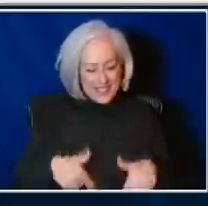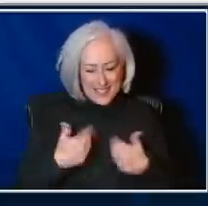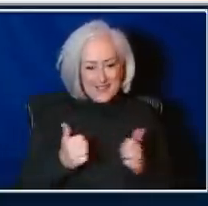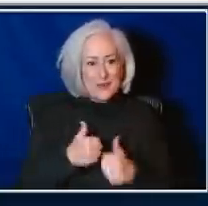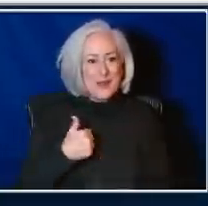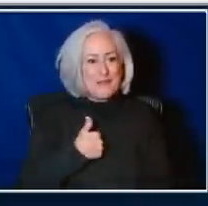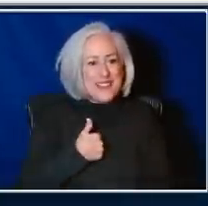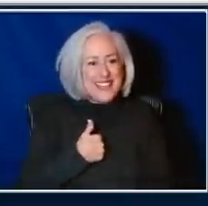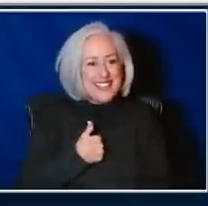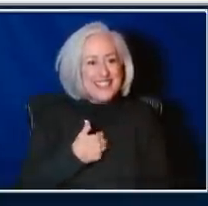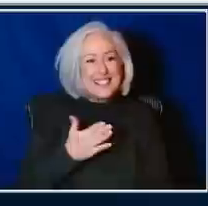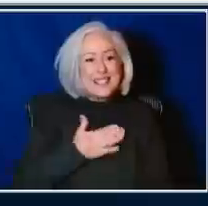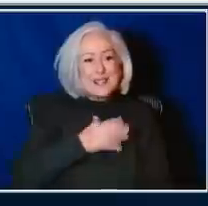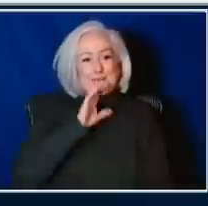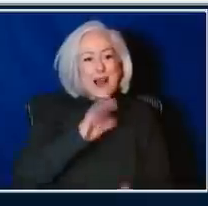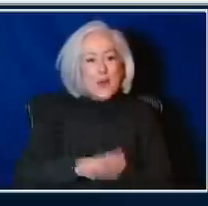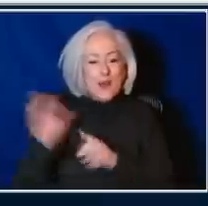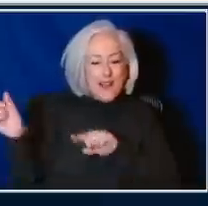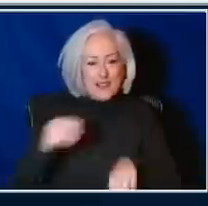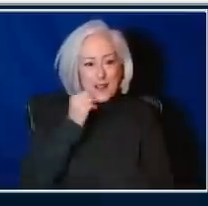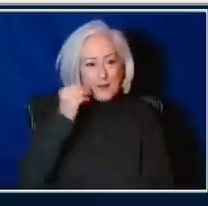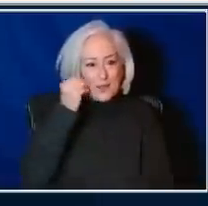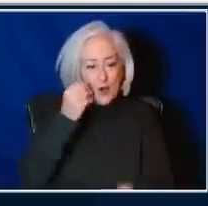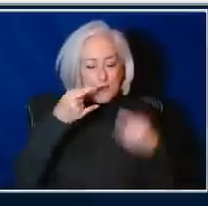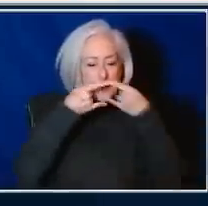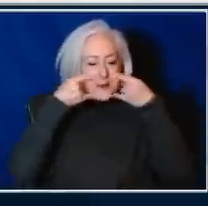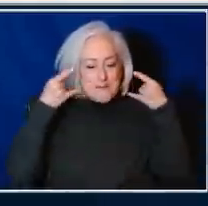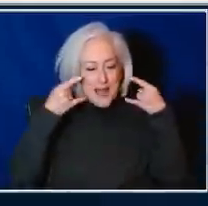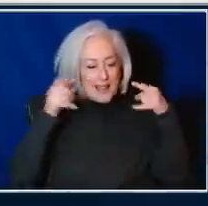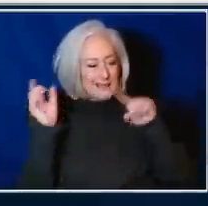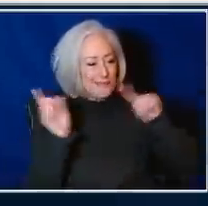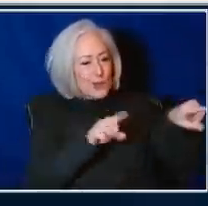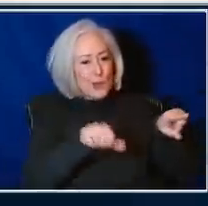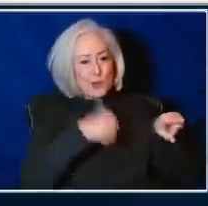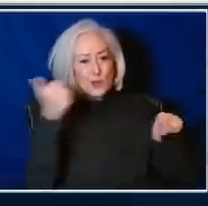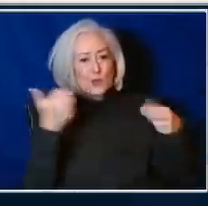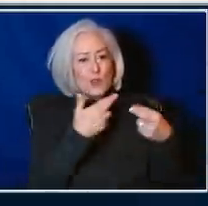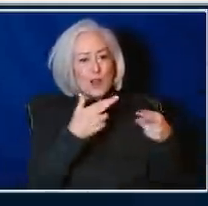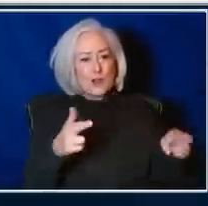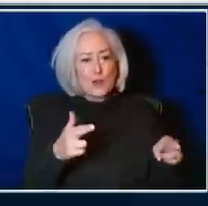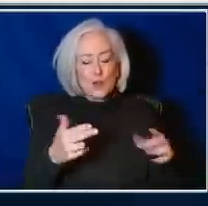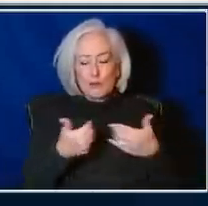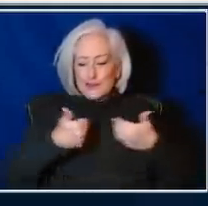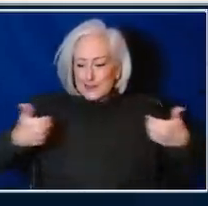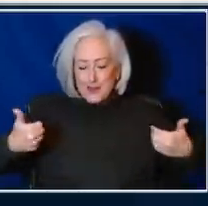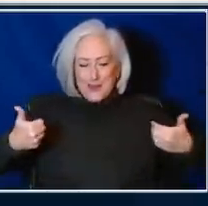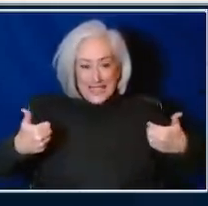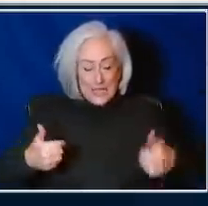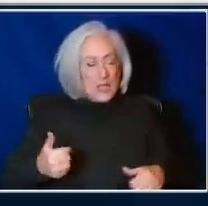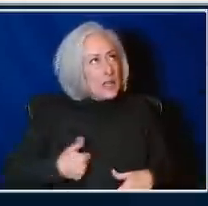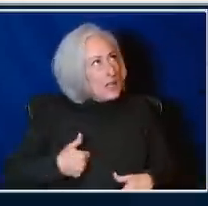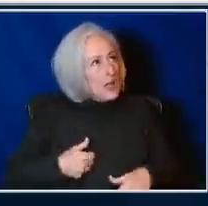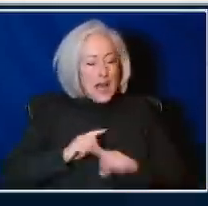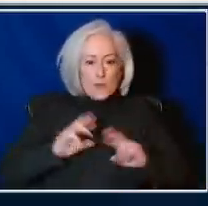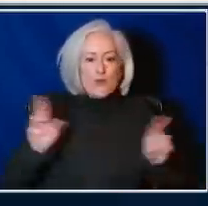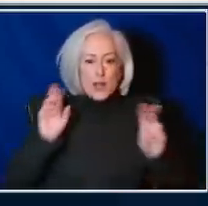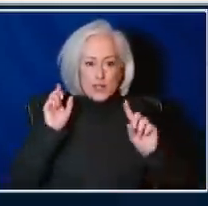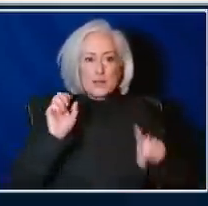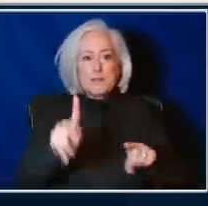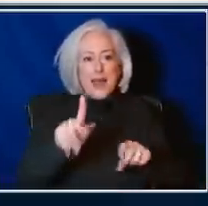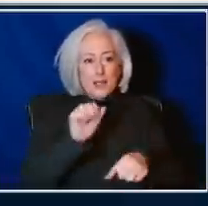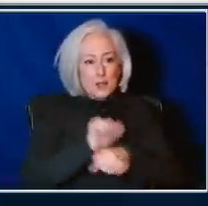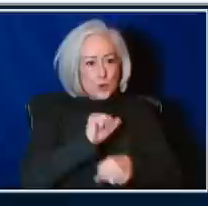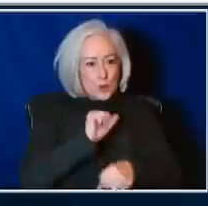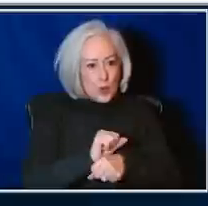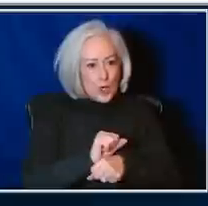when she comes home, she puts on her mask, she goes to another room, and I got my mask on. And I'm ready to go back to work. You know, Zoom meetings are great, but I